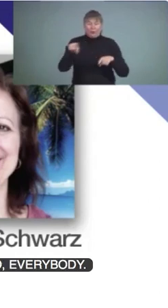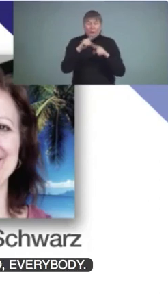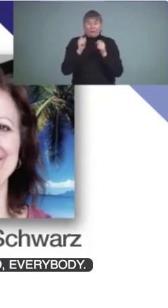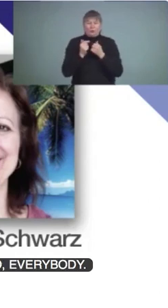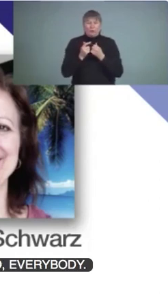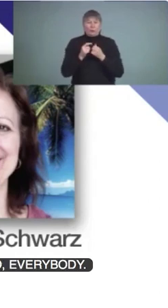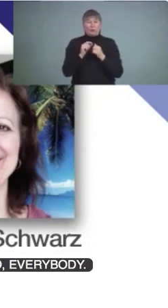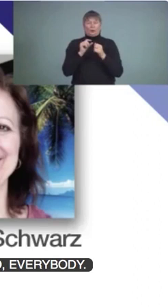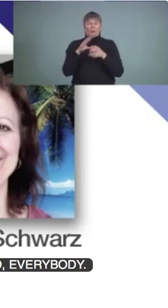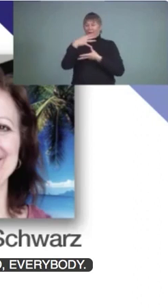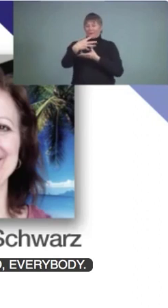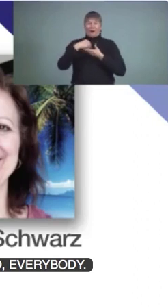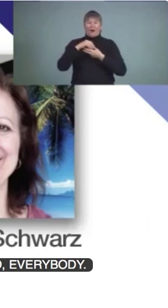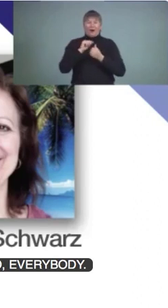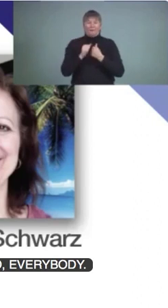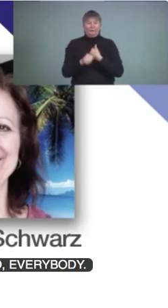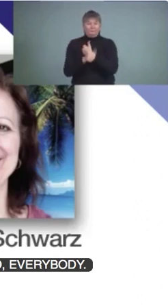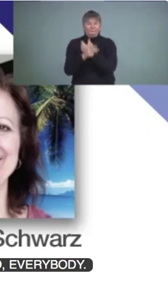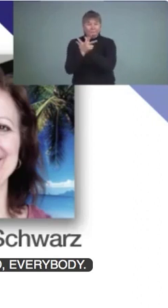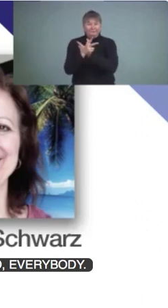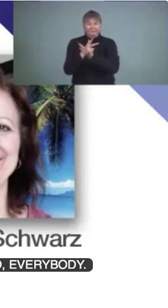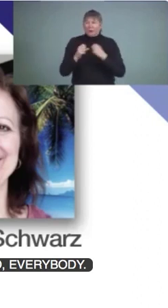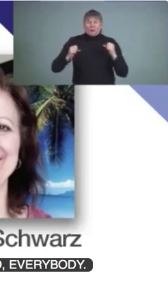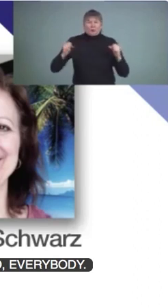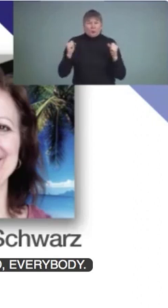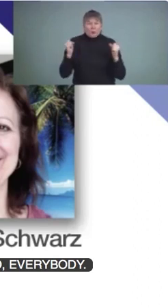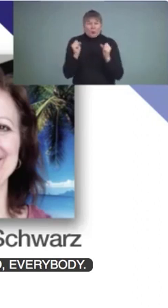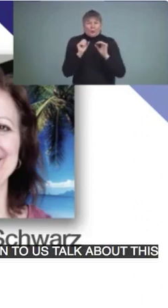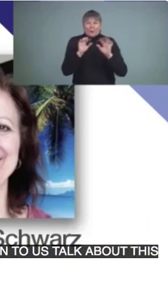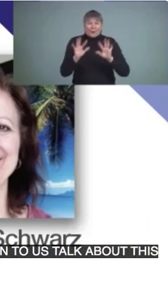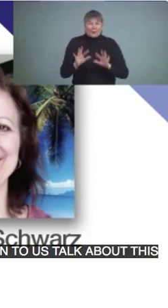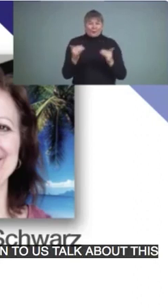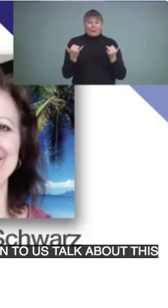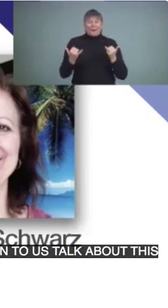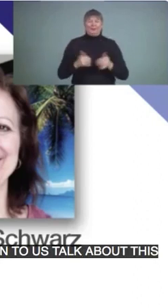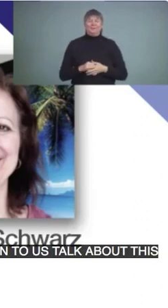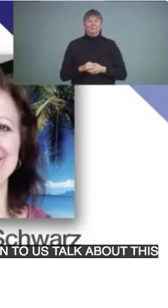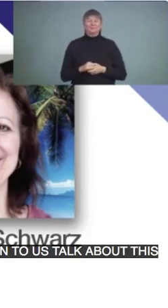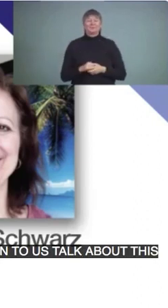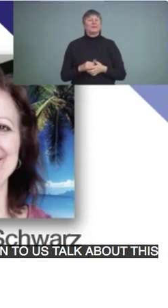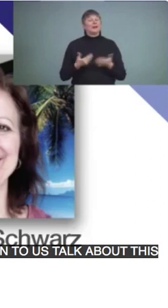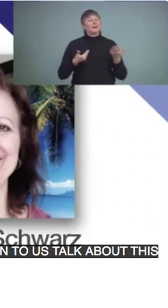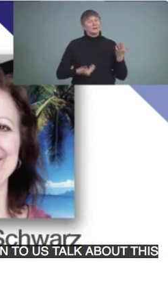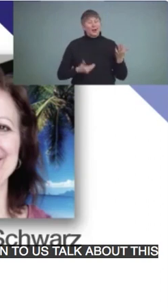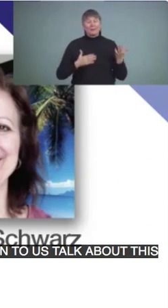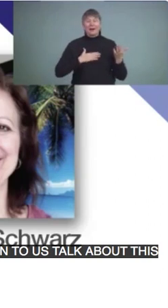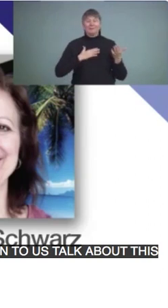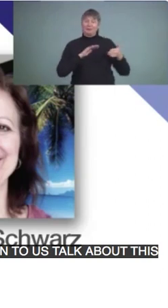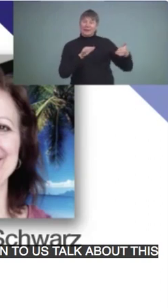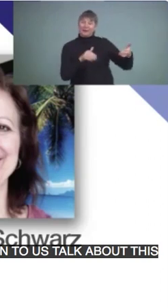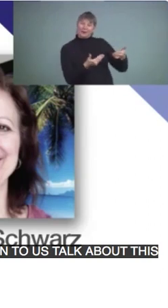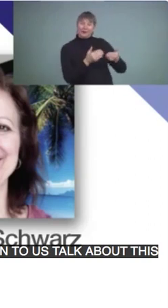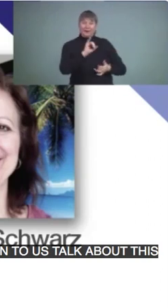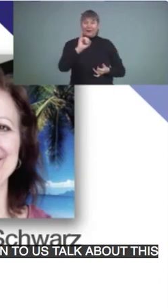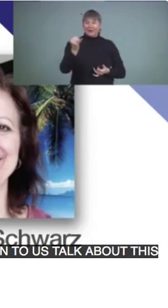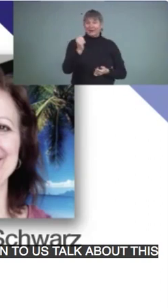day to listen to us talk about this topic. So I get the pleasure of introducing Jackie.